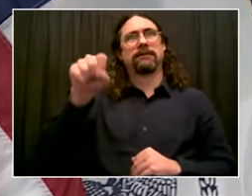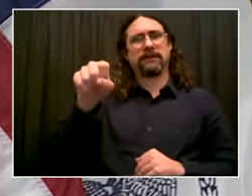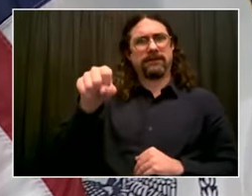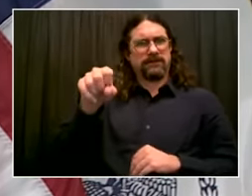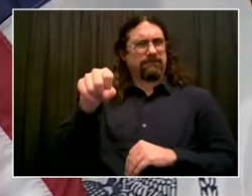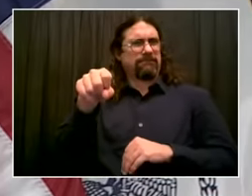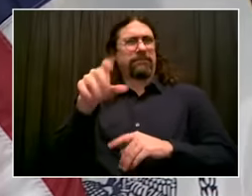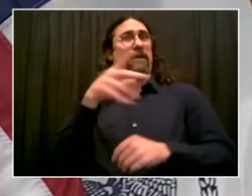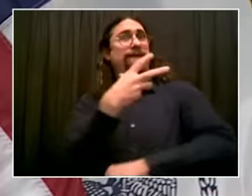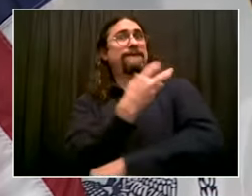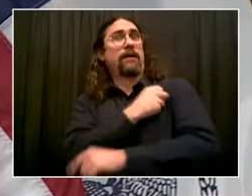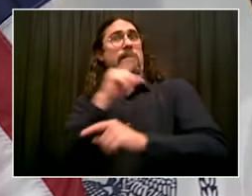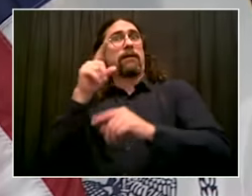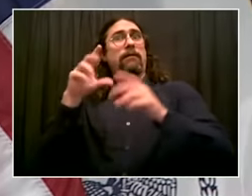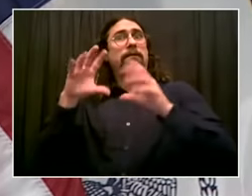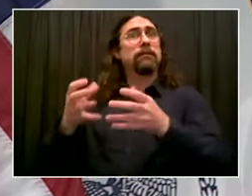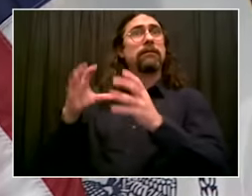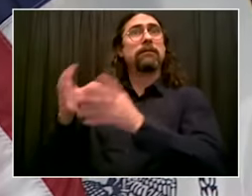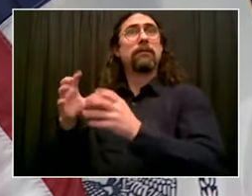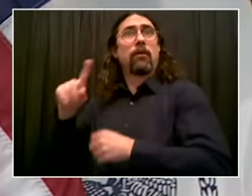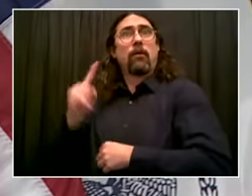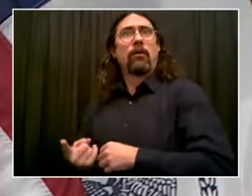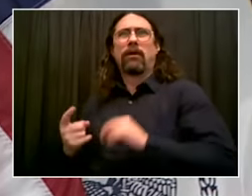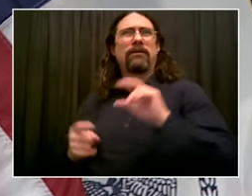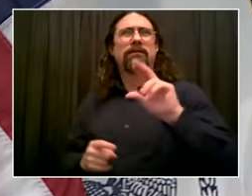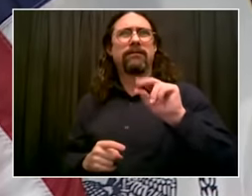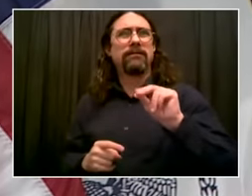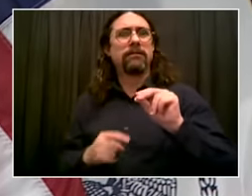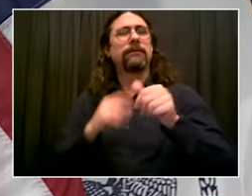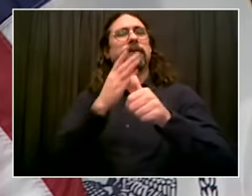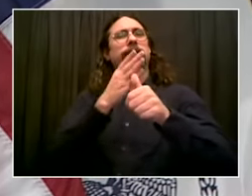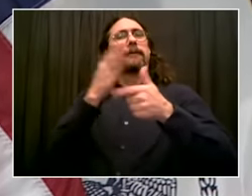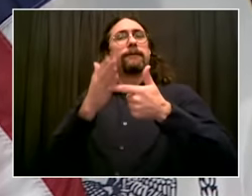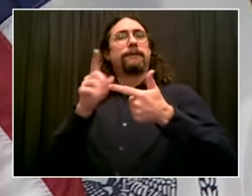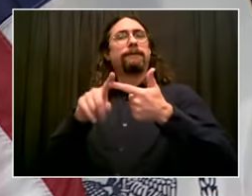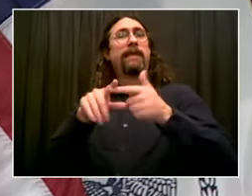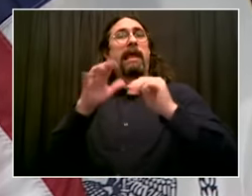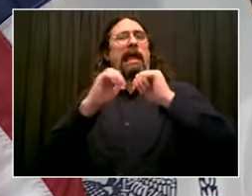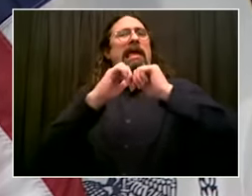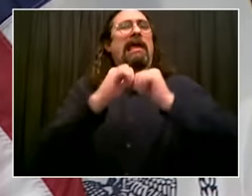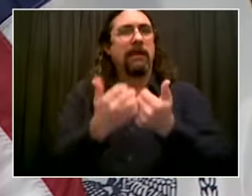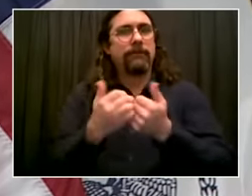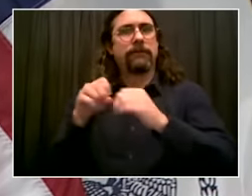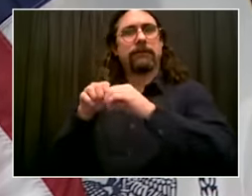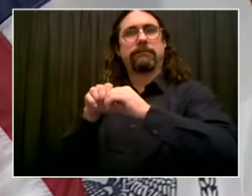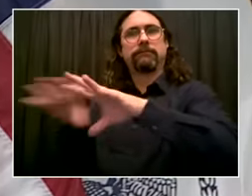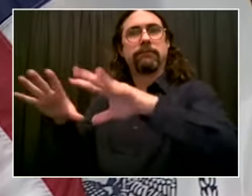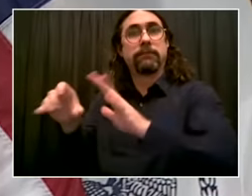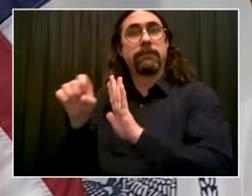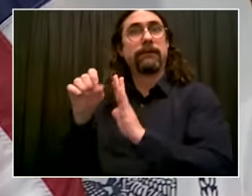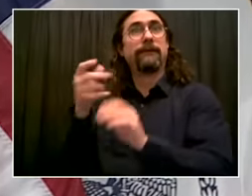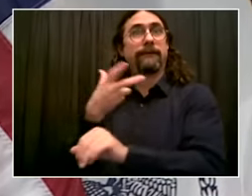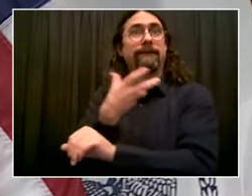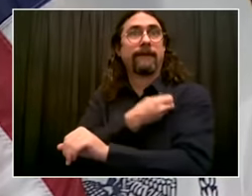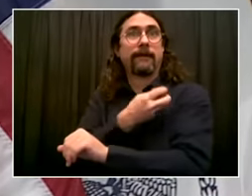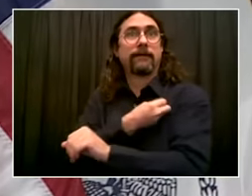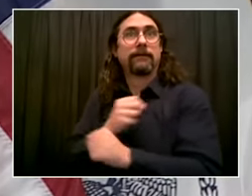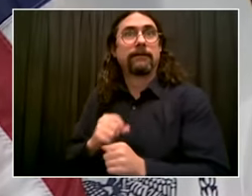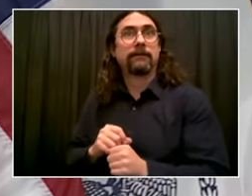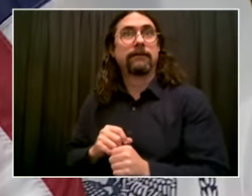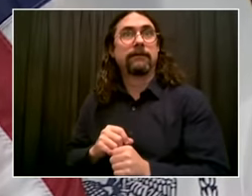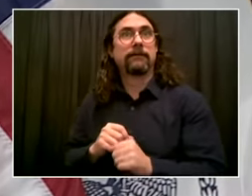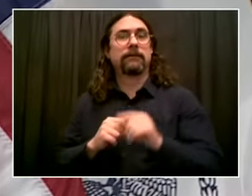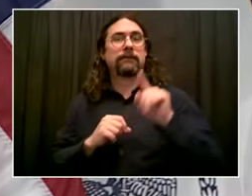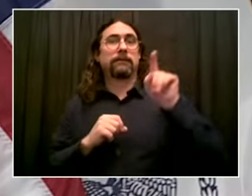The state and the governor have continually preferred these mega sites over community-based sites. I've said clearly that